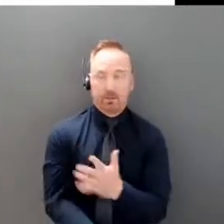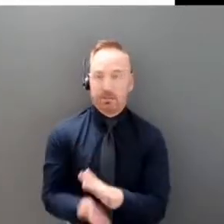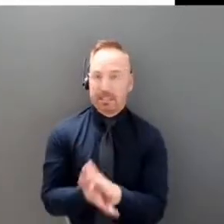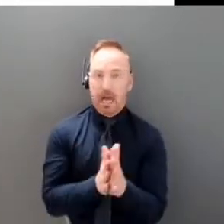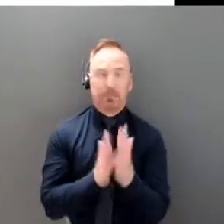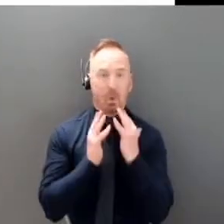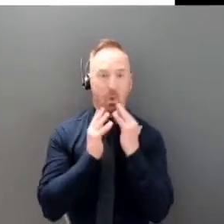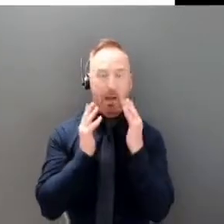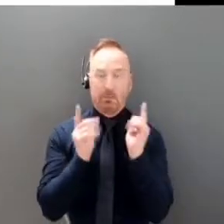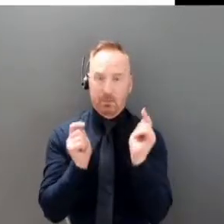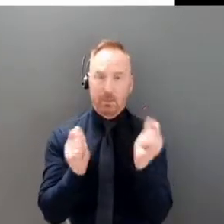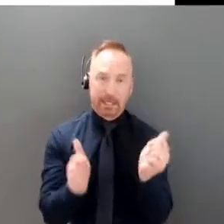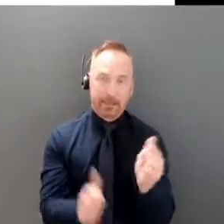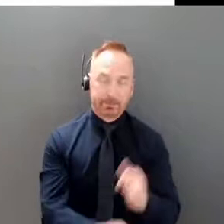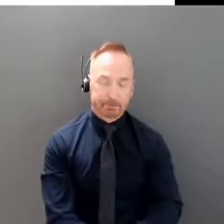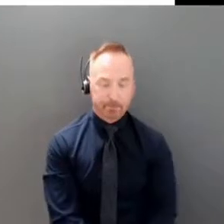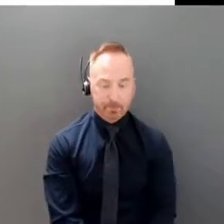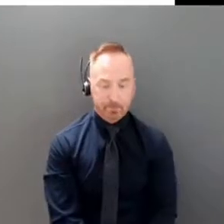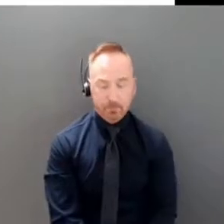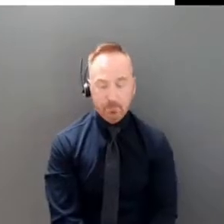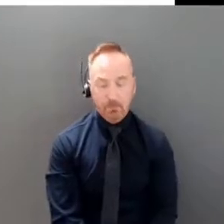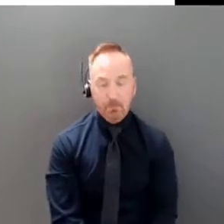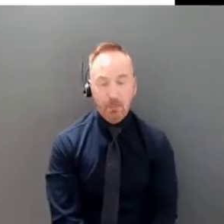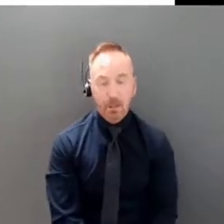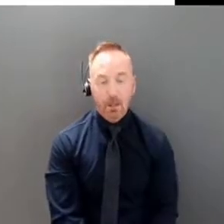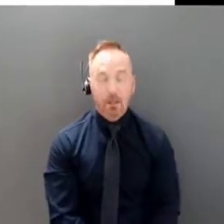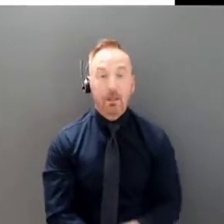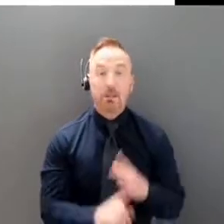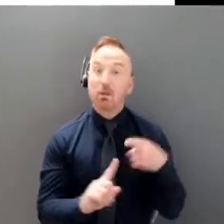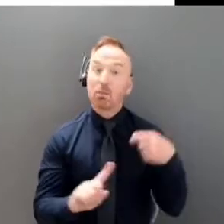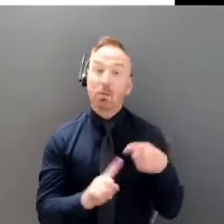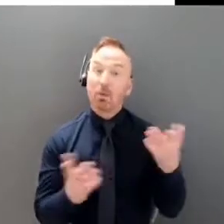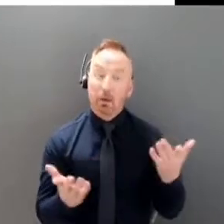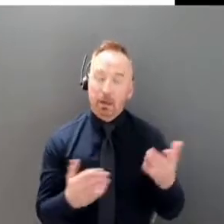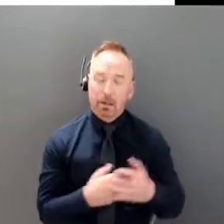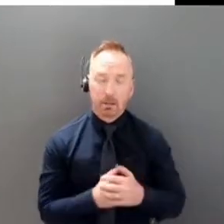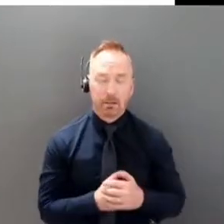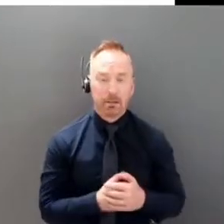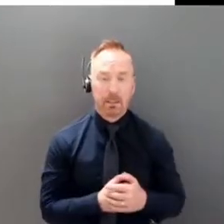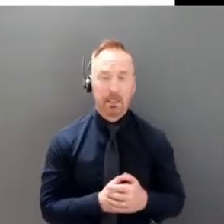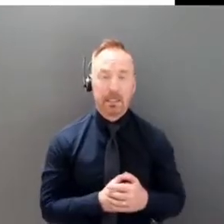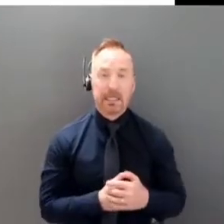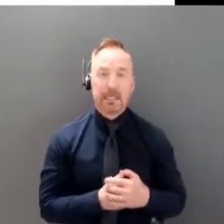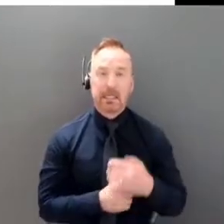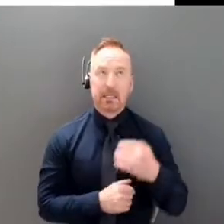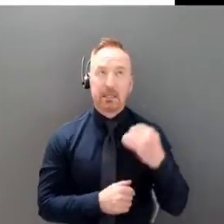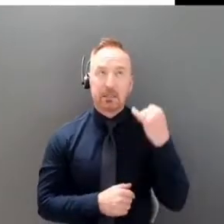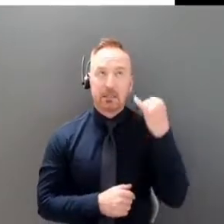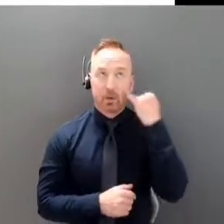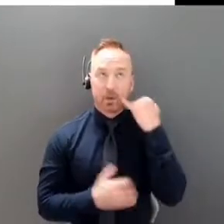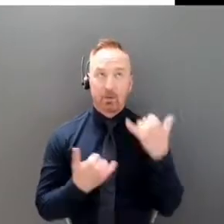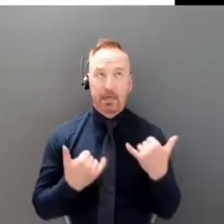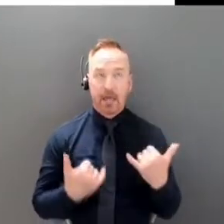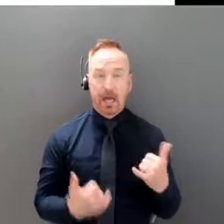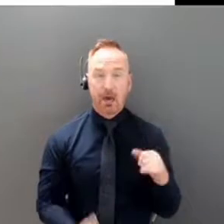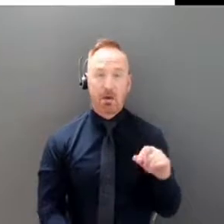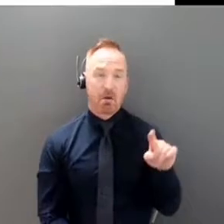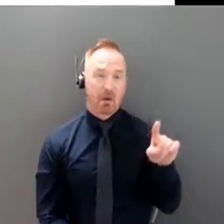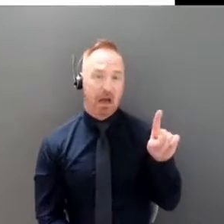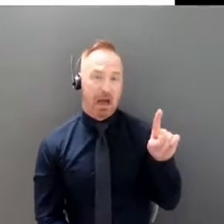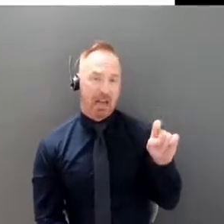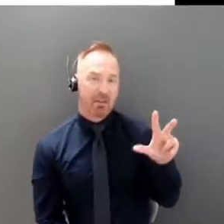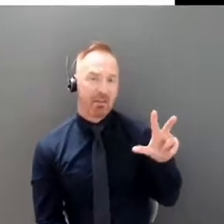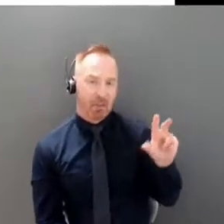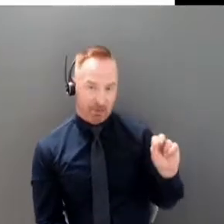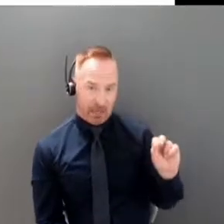point is that if we are at this point with 130 or so active cases you can imagine that